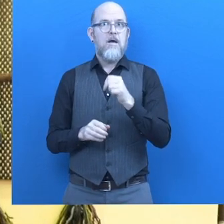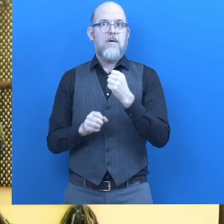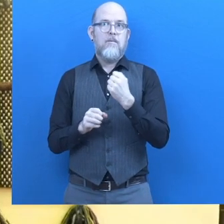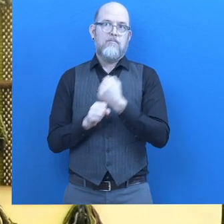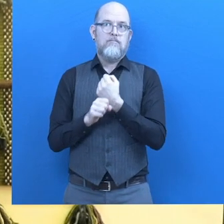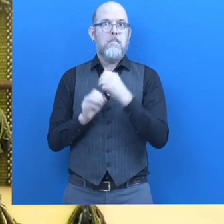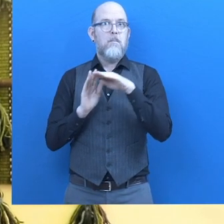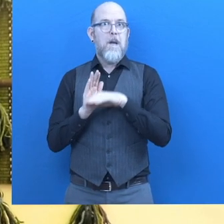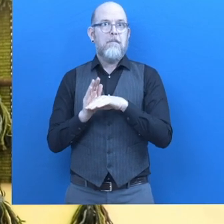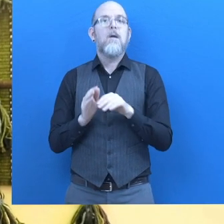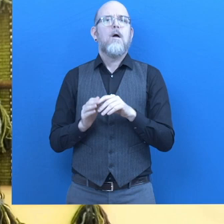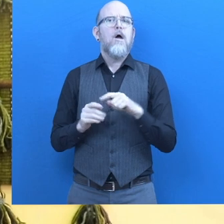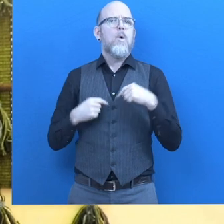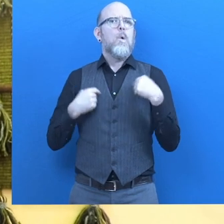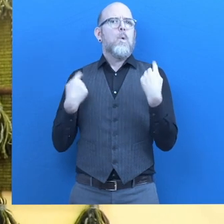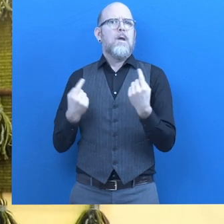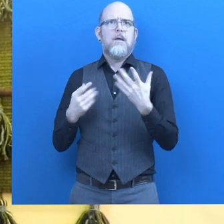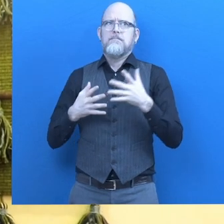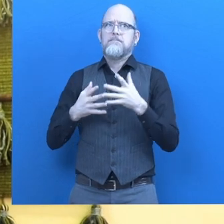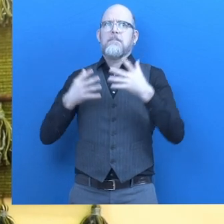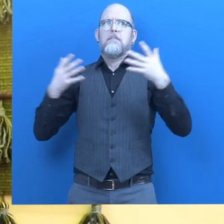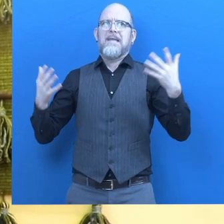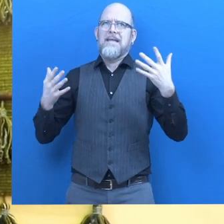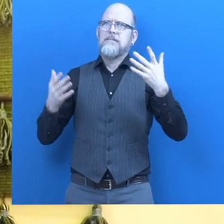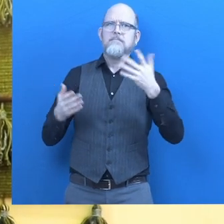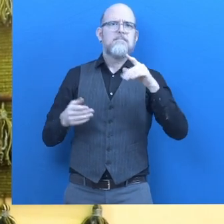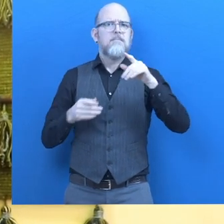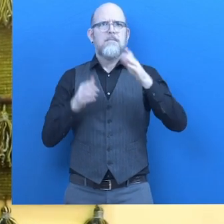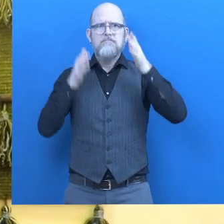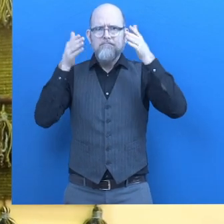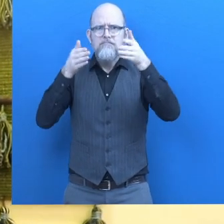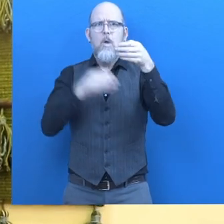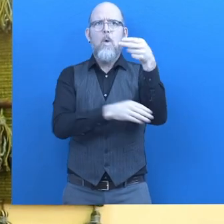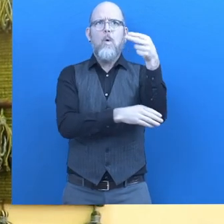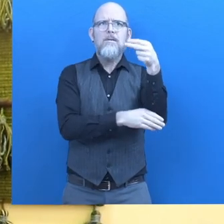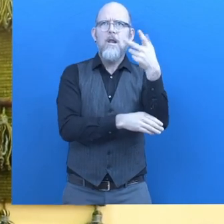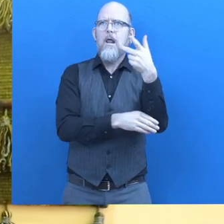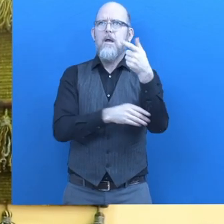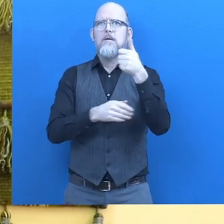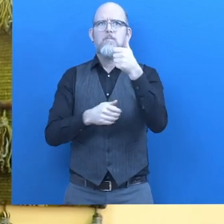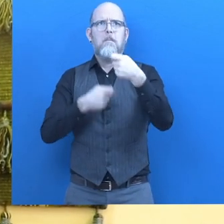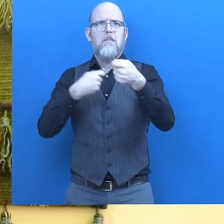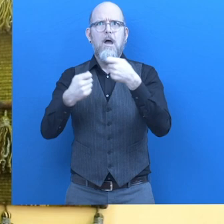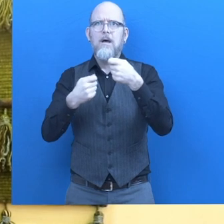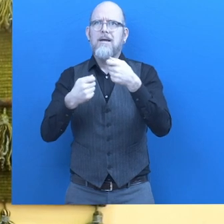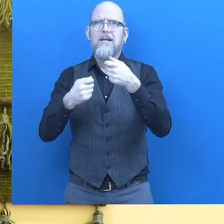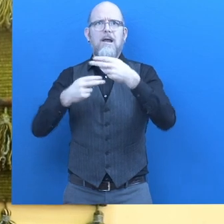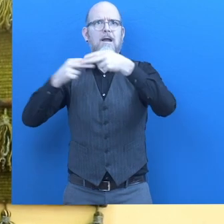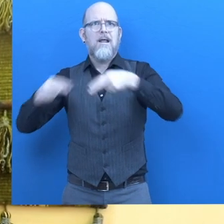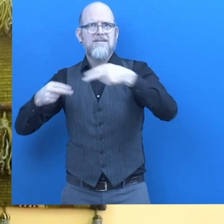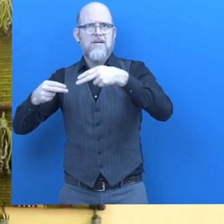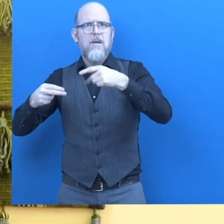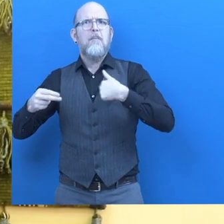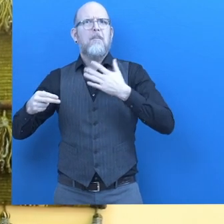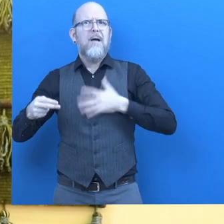Currently, our largest employer sector are restaurants, hotels and supermarkets. And we hope that we will be able to